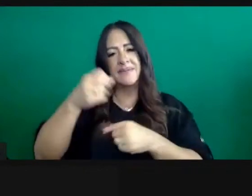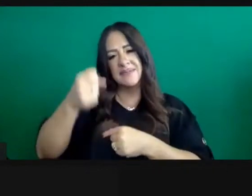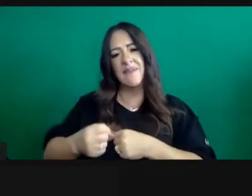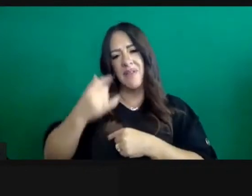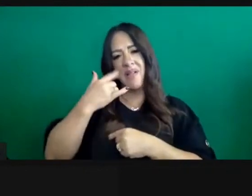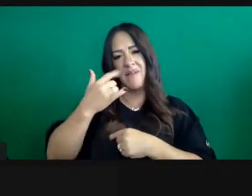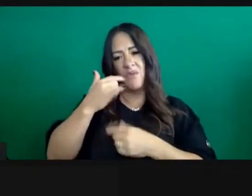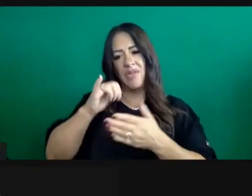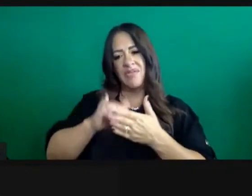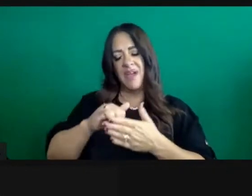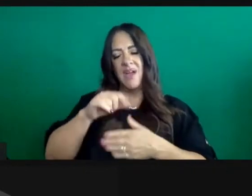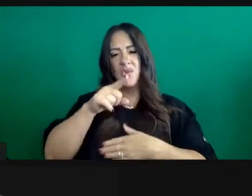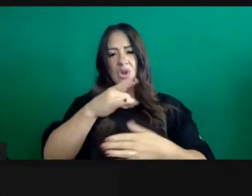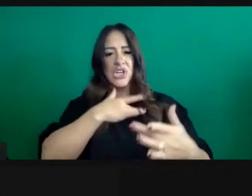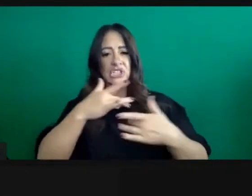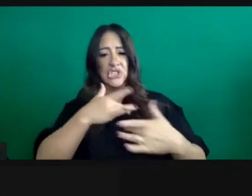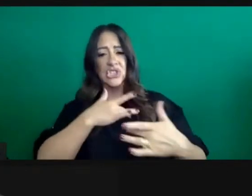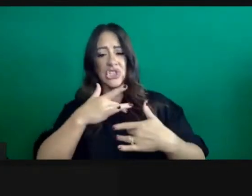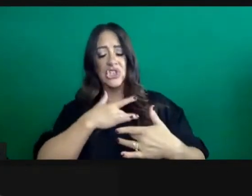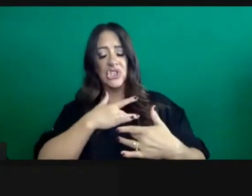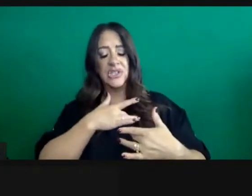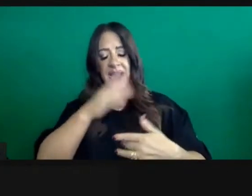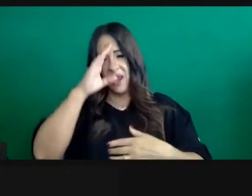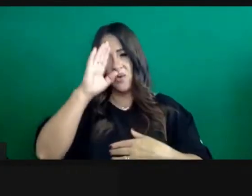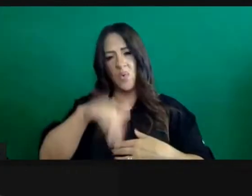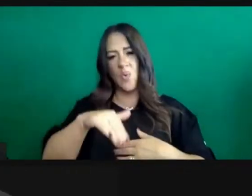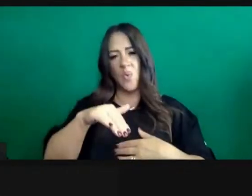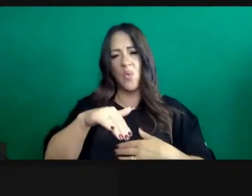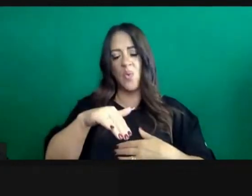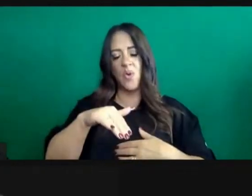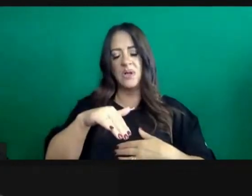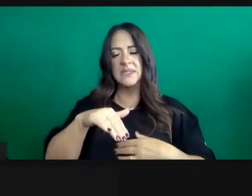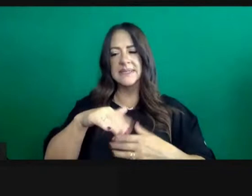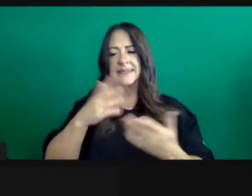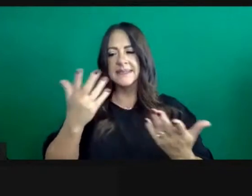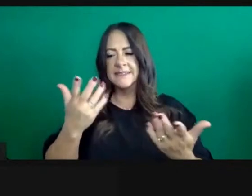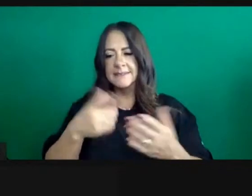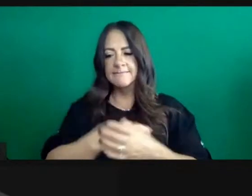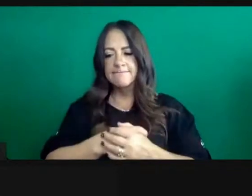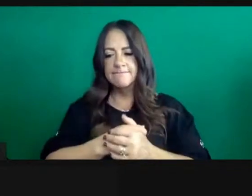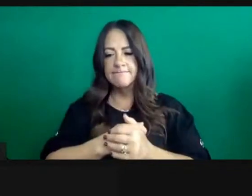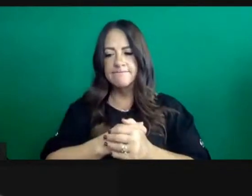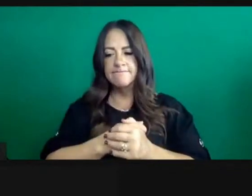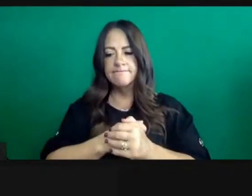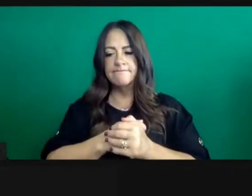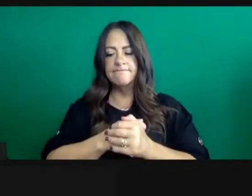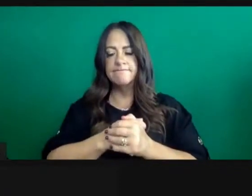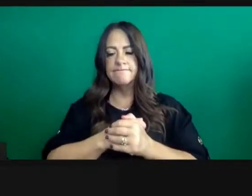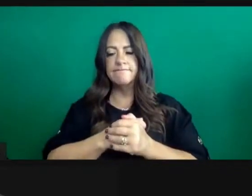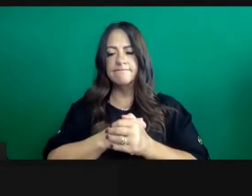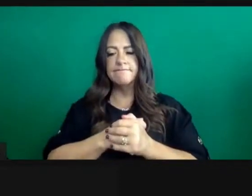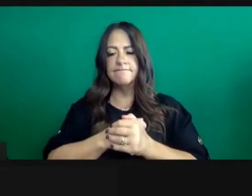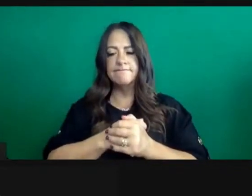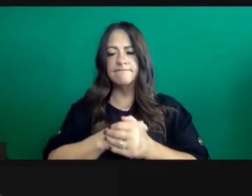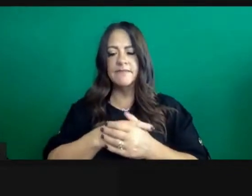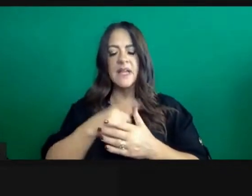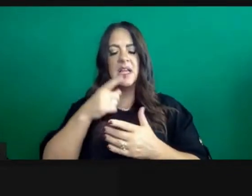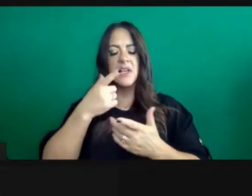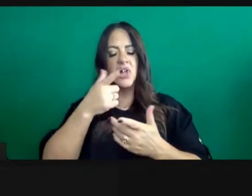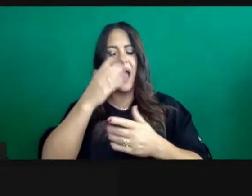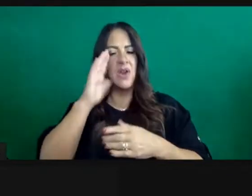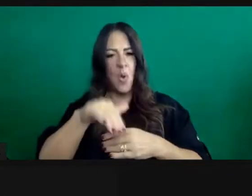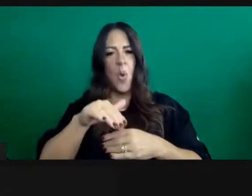that makes it so concerning. I know that there's been a little bit of a pause, a flattening of new cases